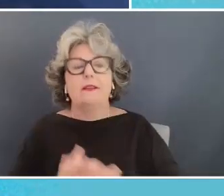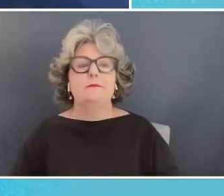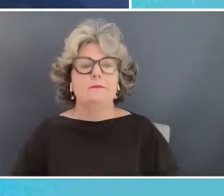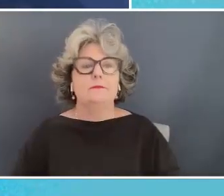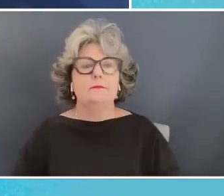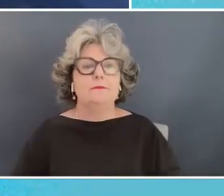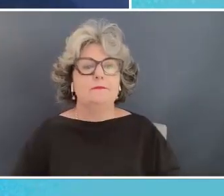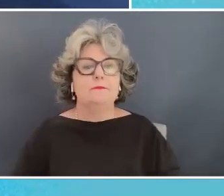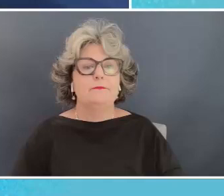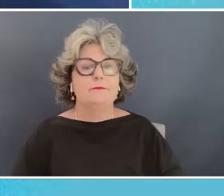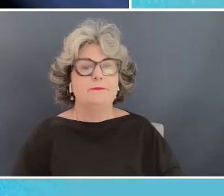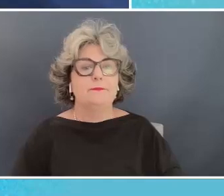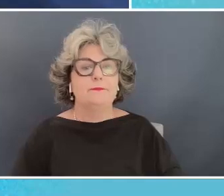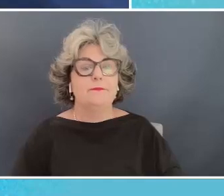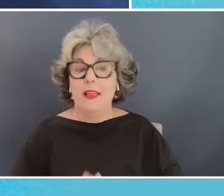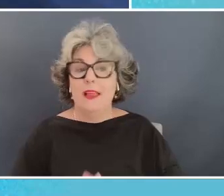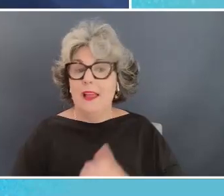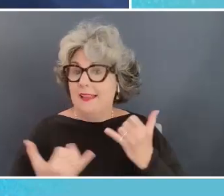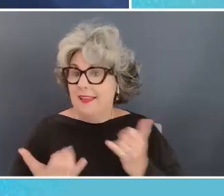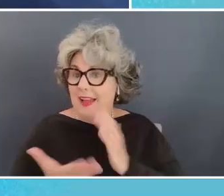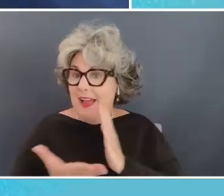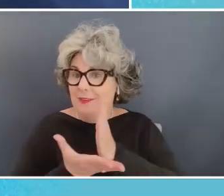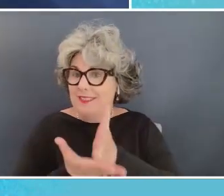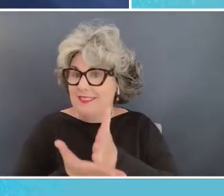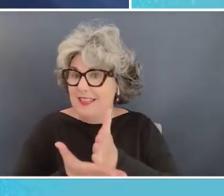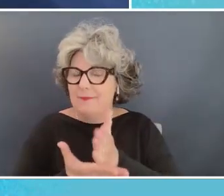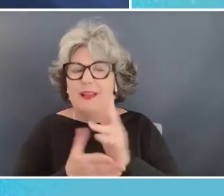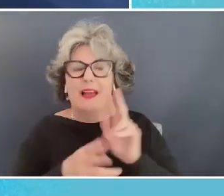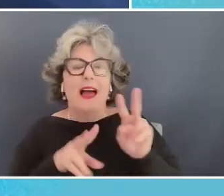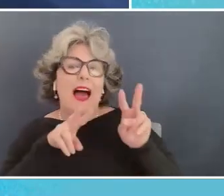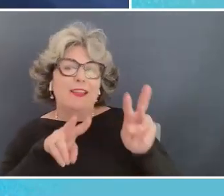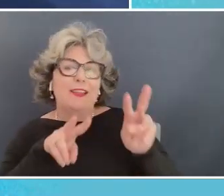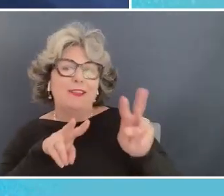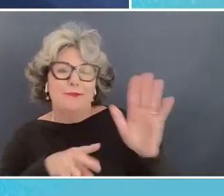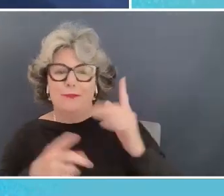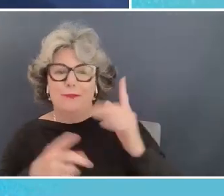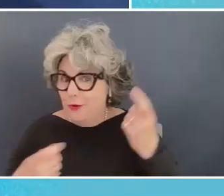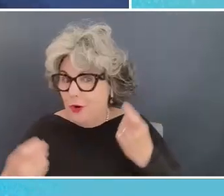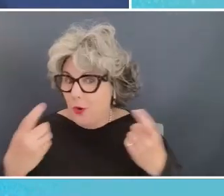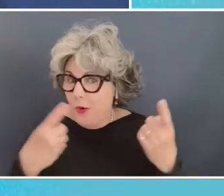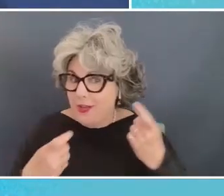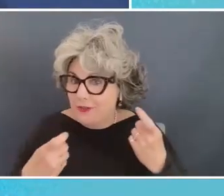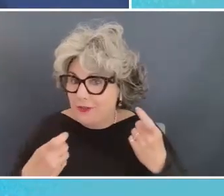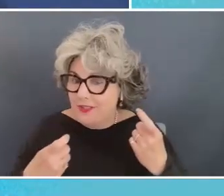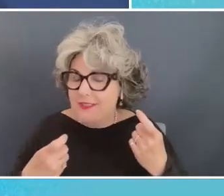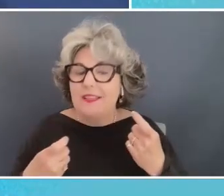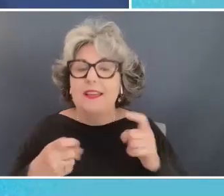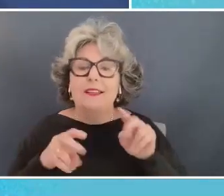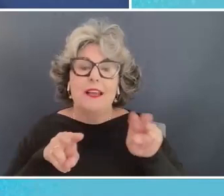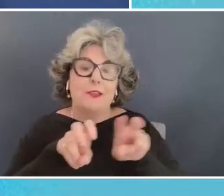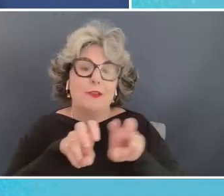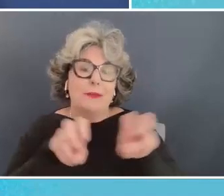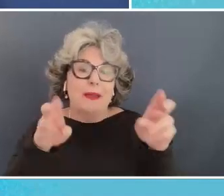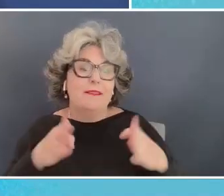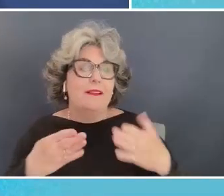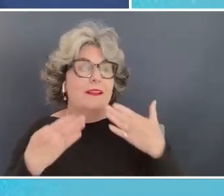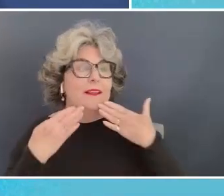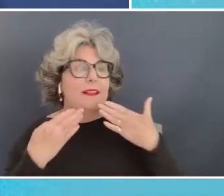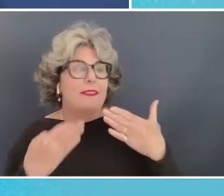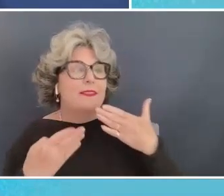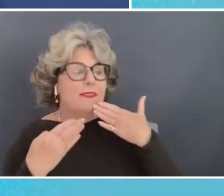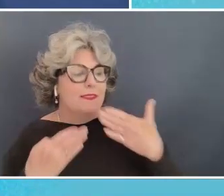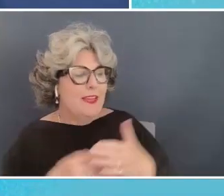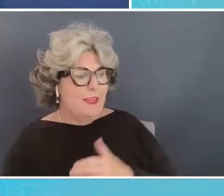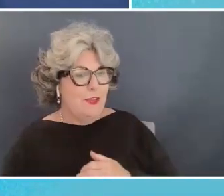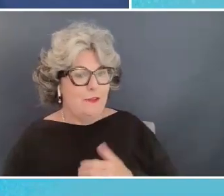actually gonna gonna stop I really look forward to questions and to the other panelists remarks thank you Addie follow-up question